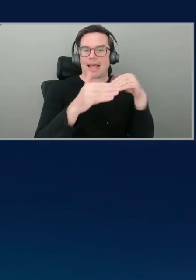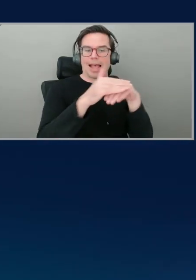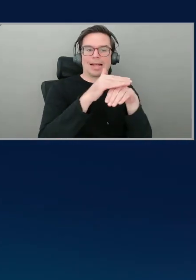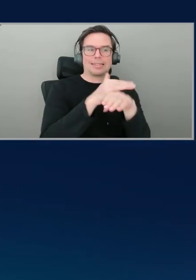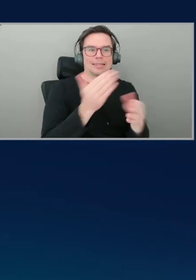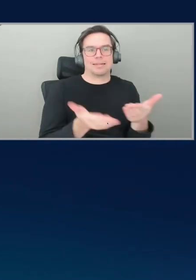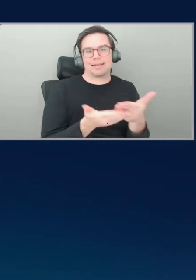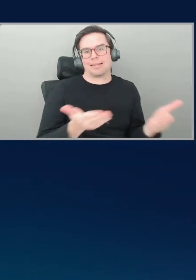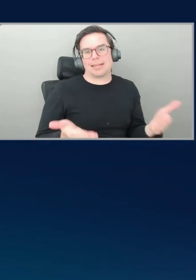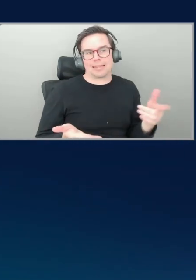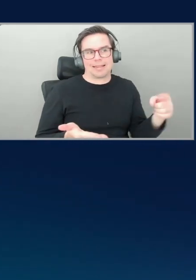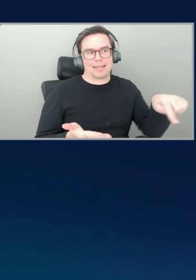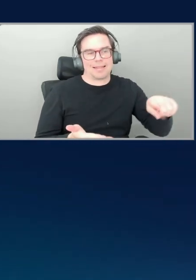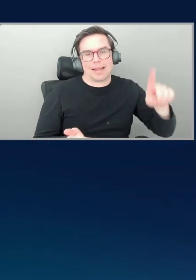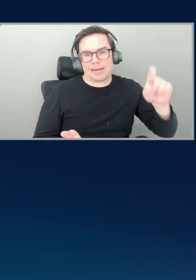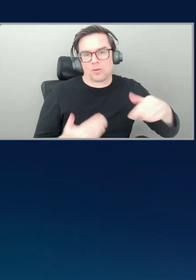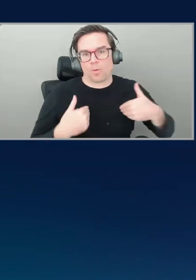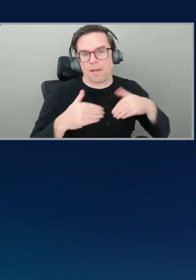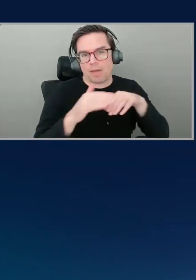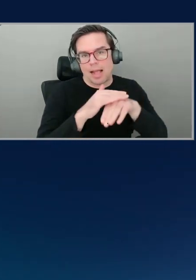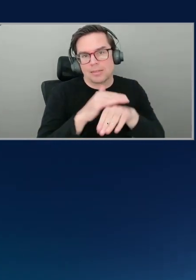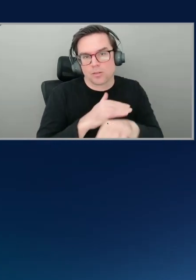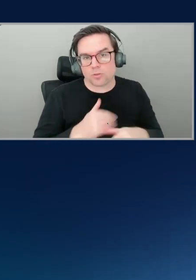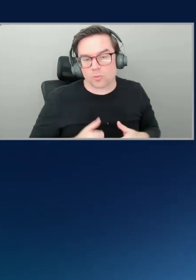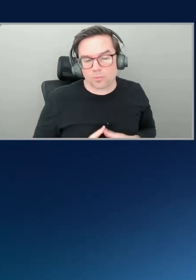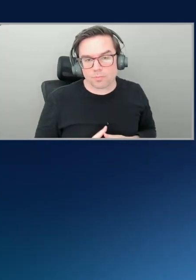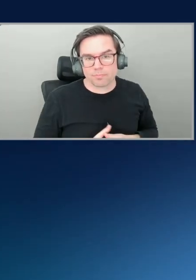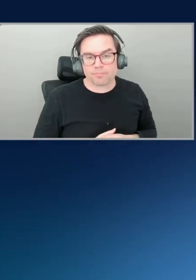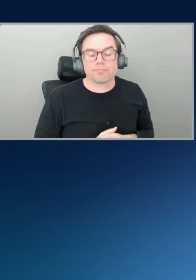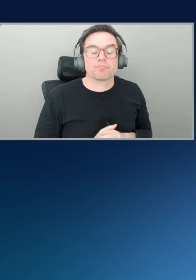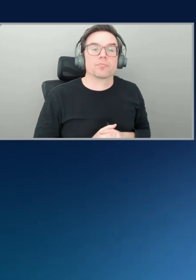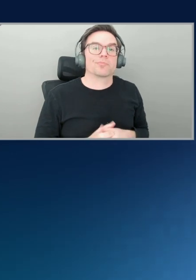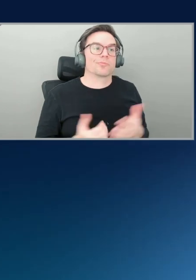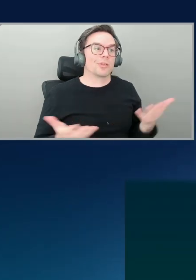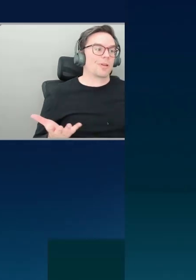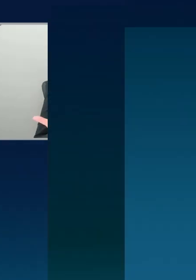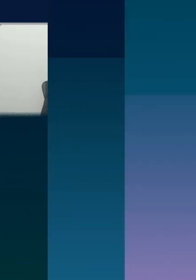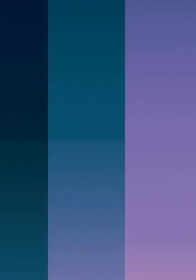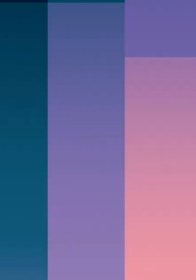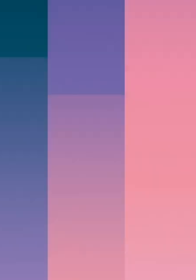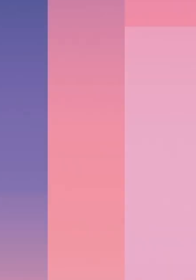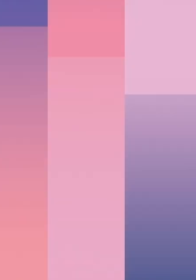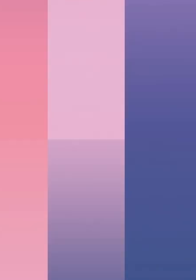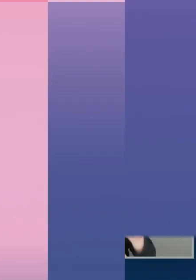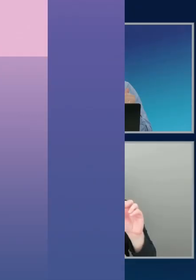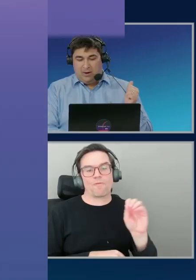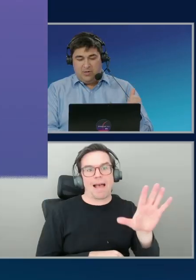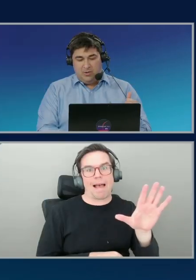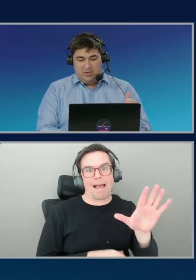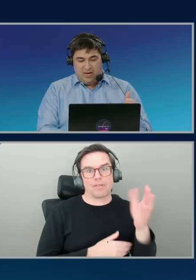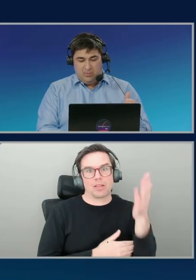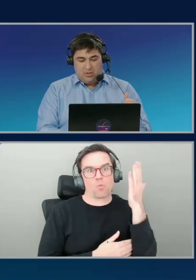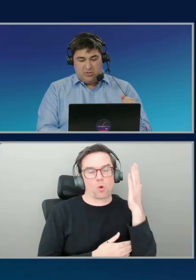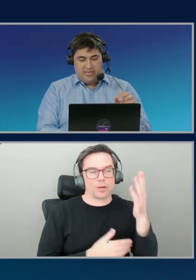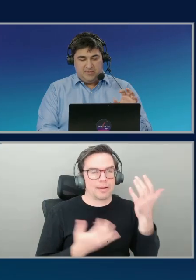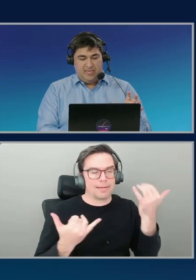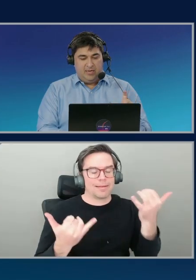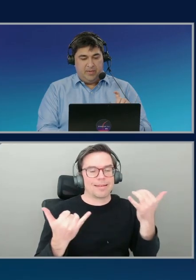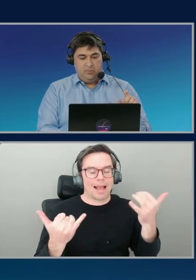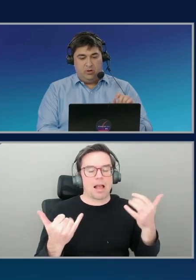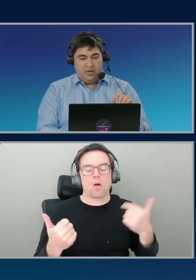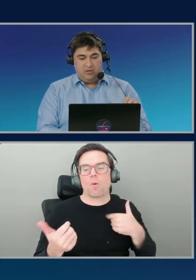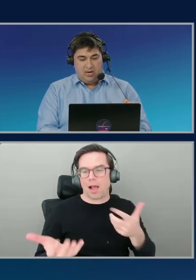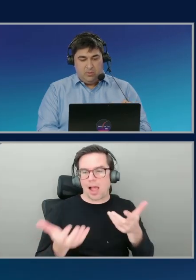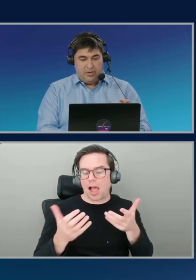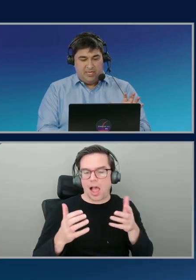So again, in this specific case, it's it's by this time, it's probably two or five. And I'm like, I'm sure the runbook and I'm like, I want to do the runbook. So it tells me